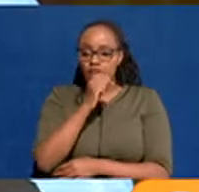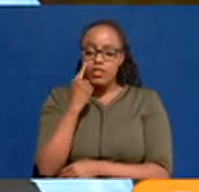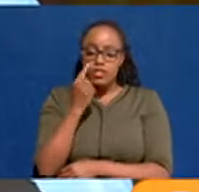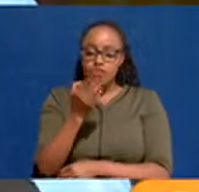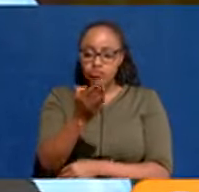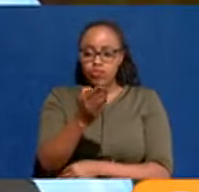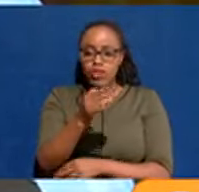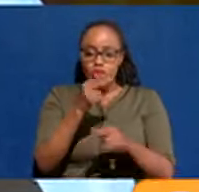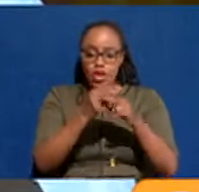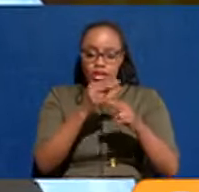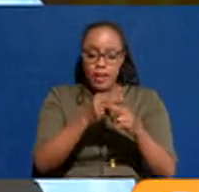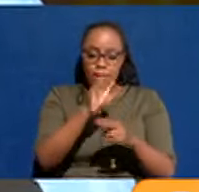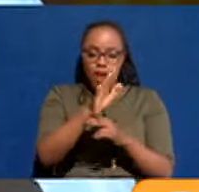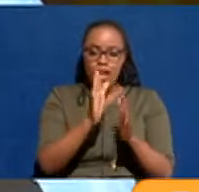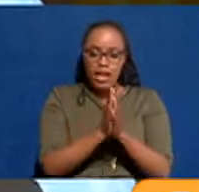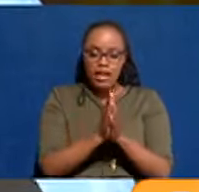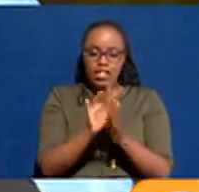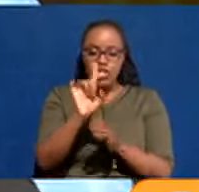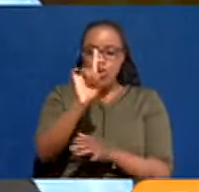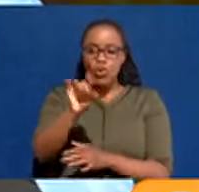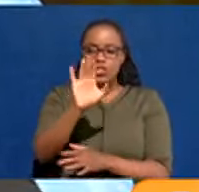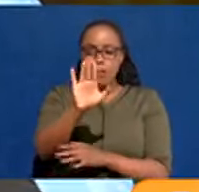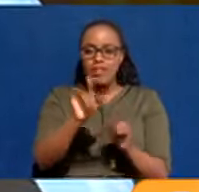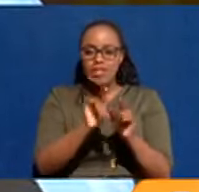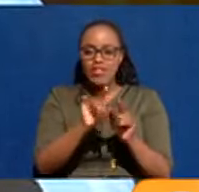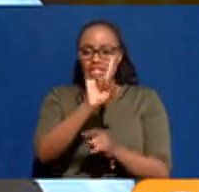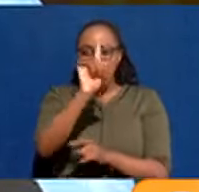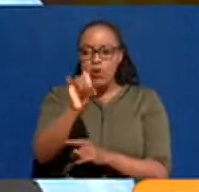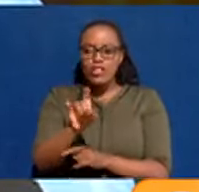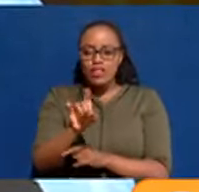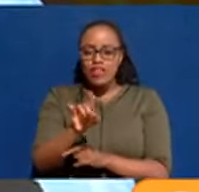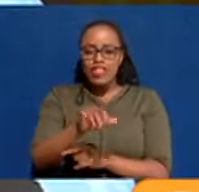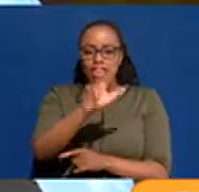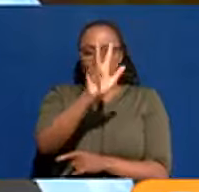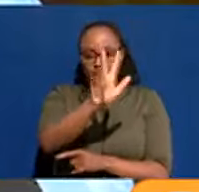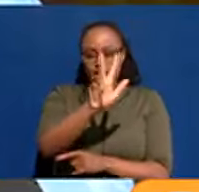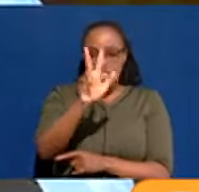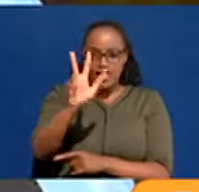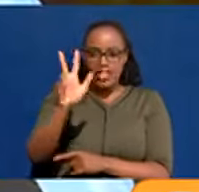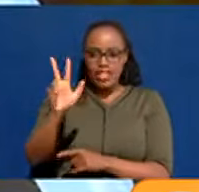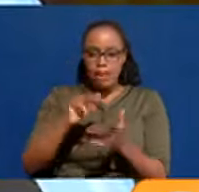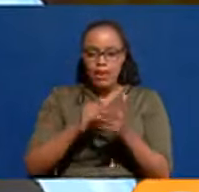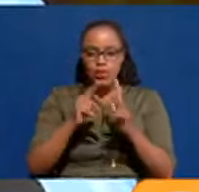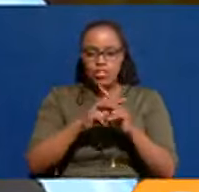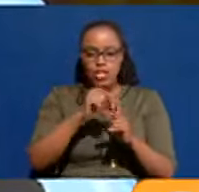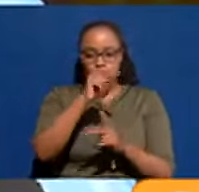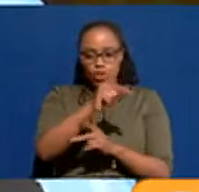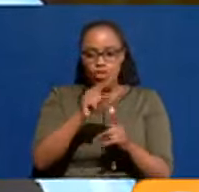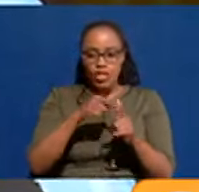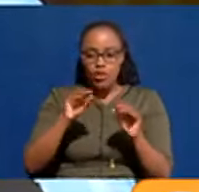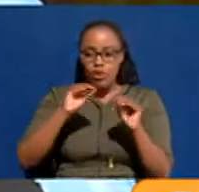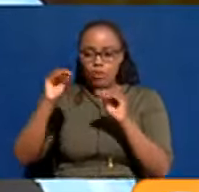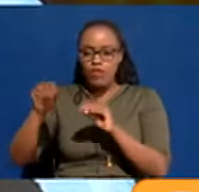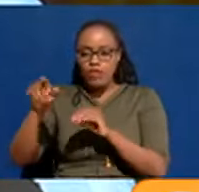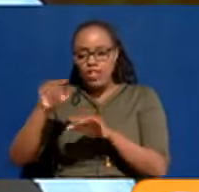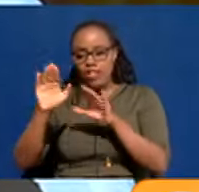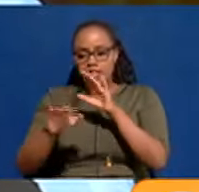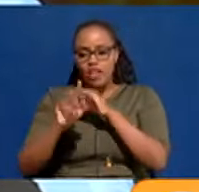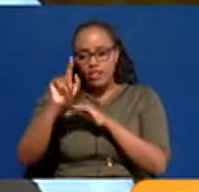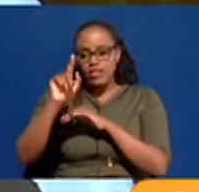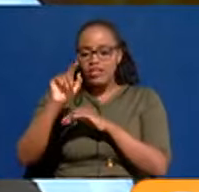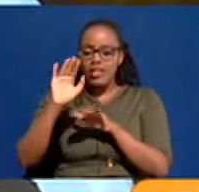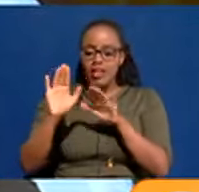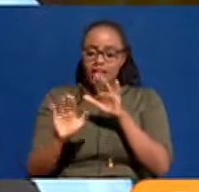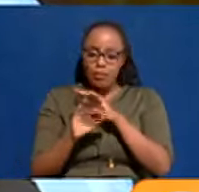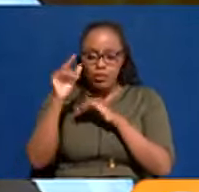front. Start with your name and pose your question. We'll take the questions in sets of threes. So we'll start with you, Governor, and DG. You're allowed to write